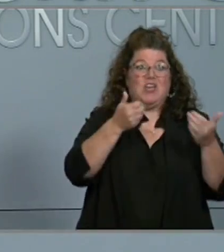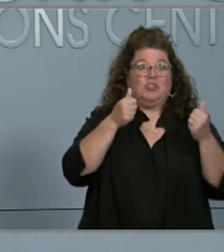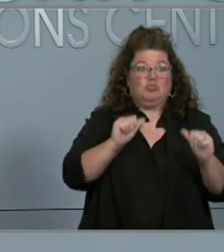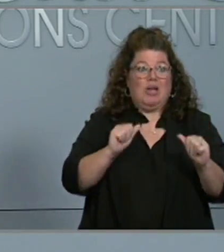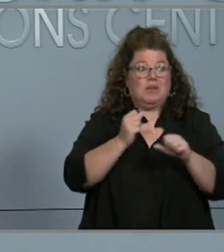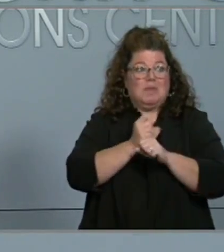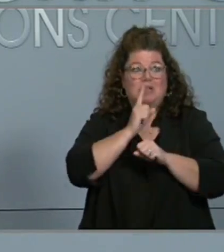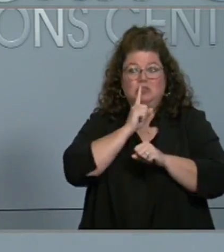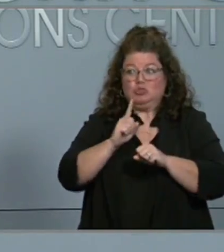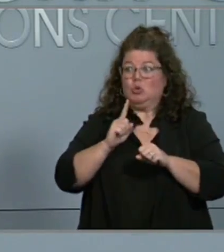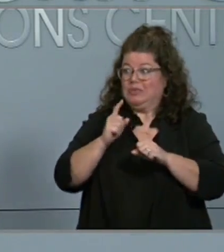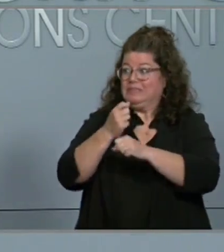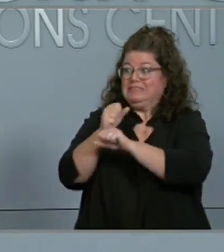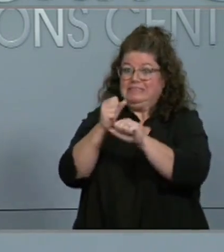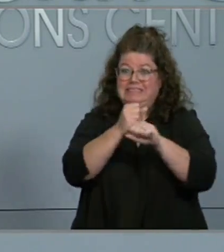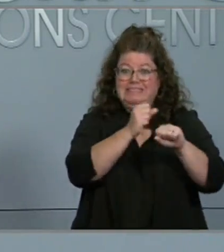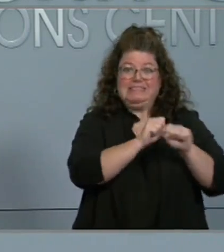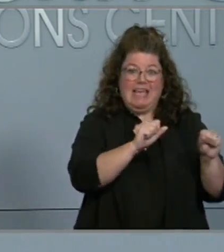to stay home if they can.